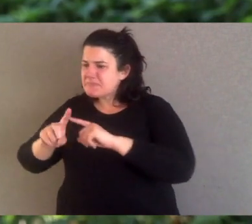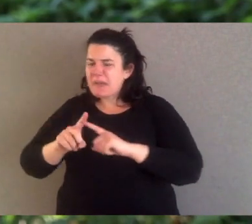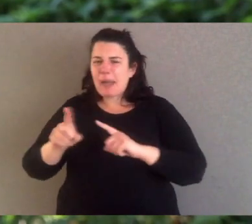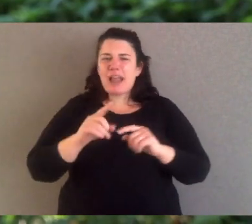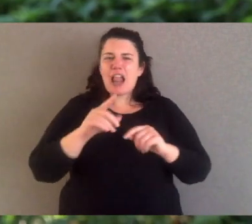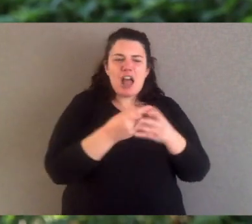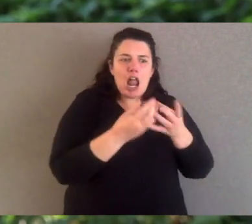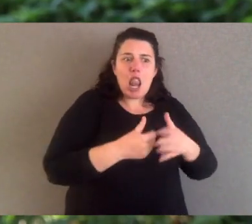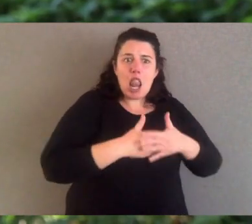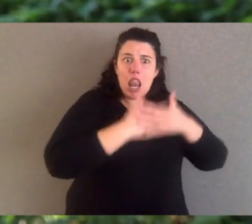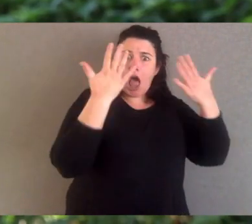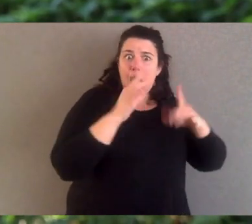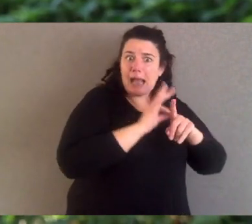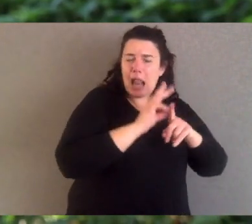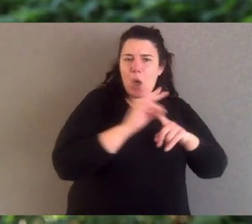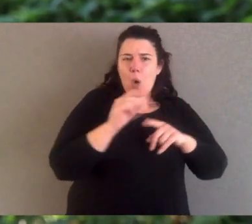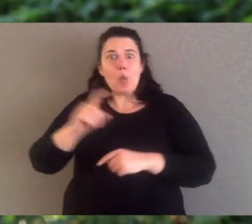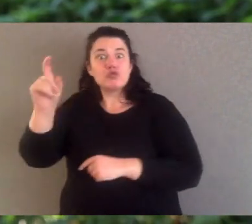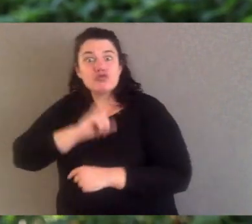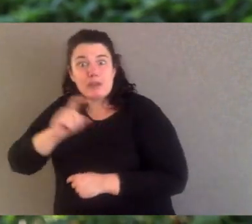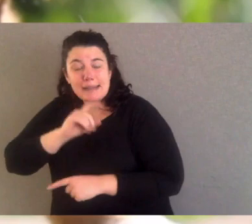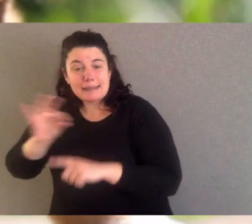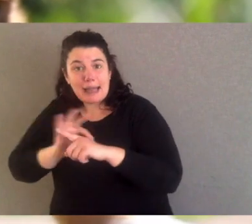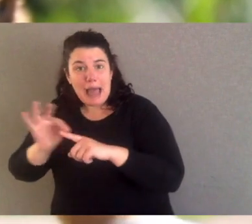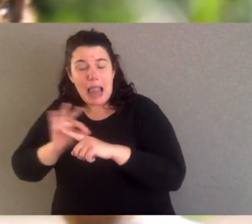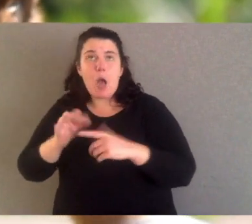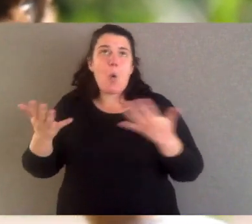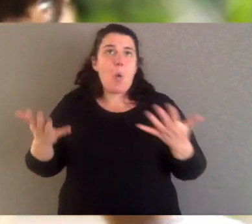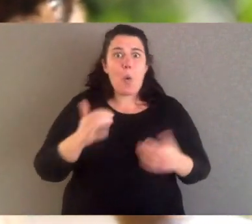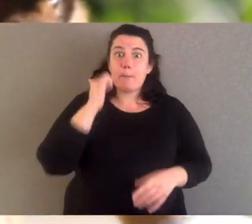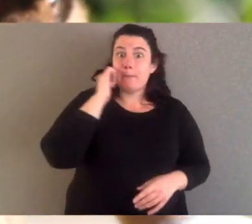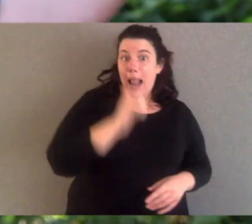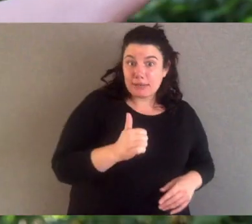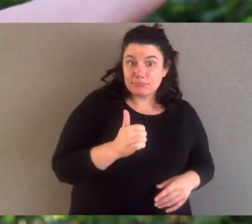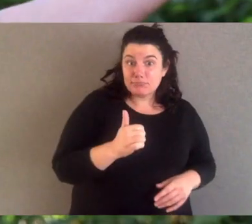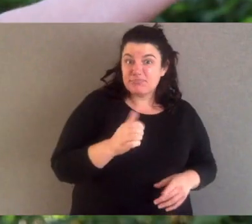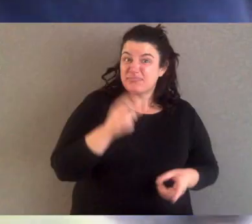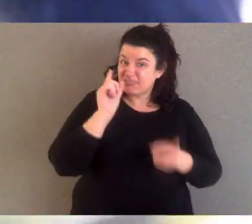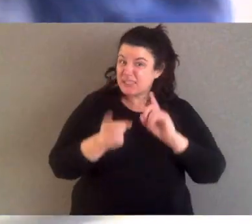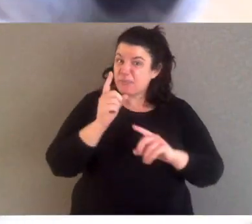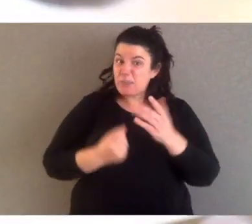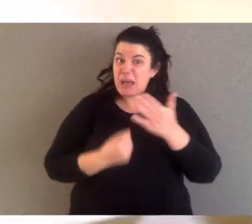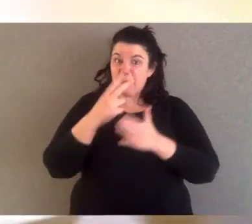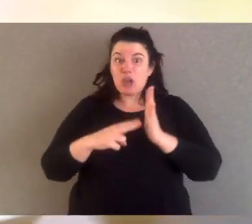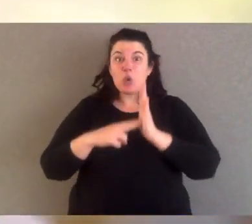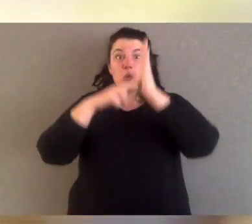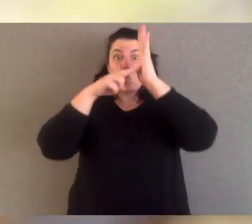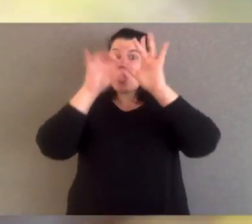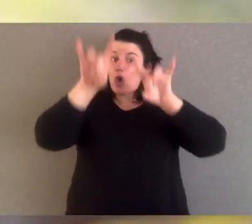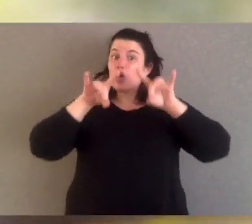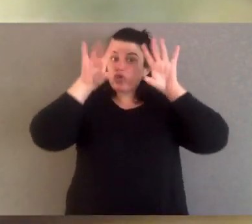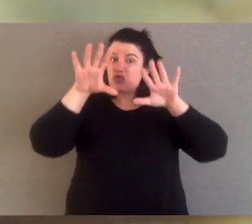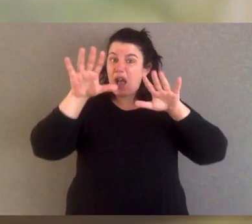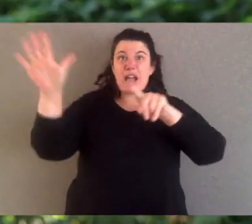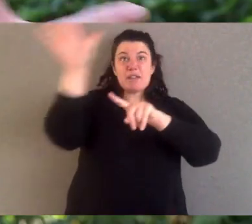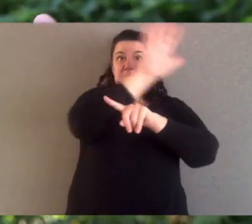from a light sandy colour to red that we typically associate with them, through to black, which happens in some of the Northern